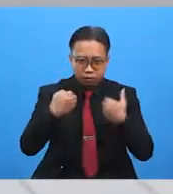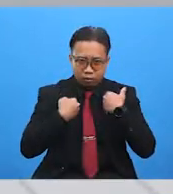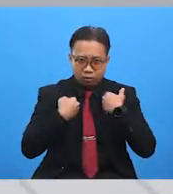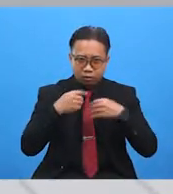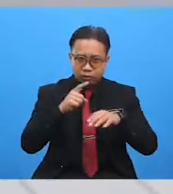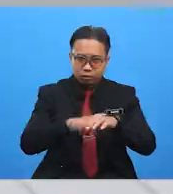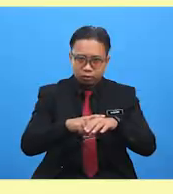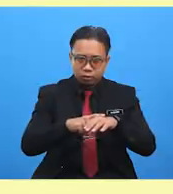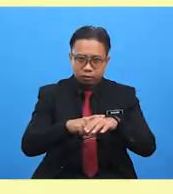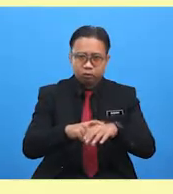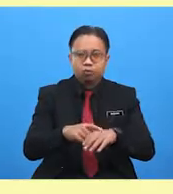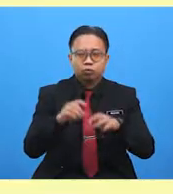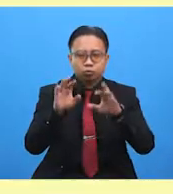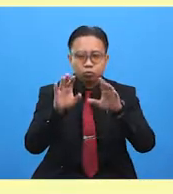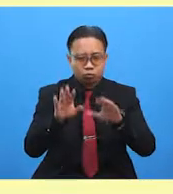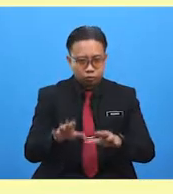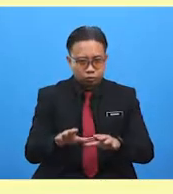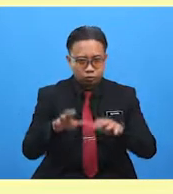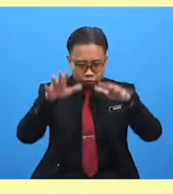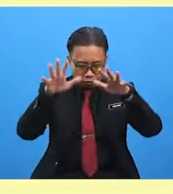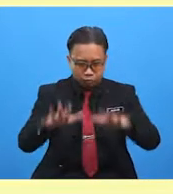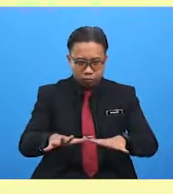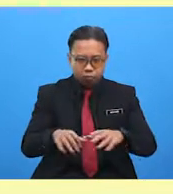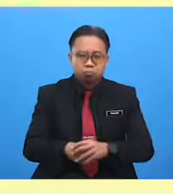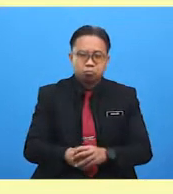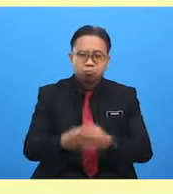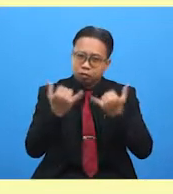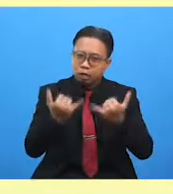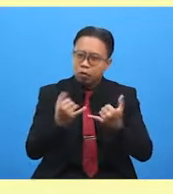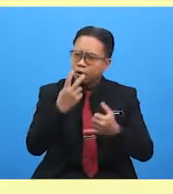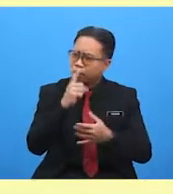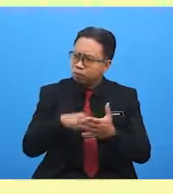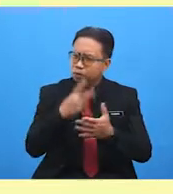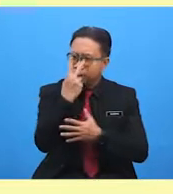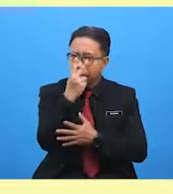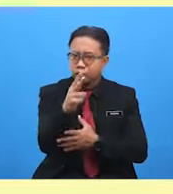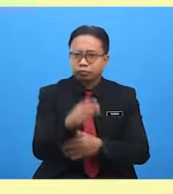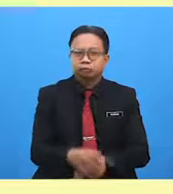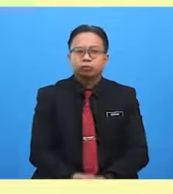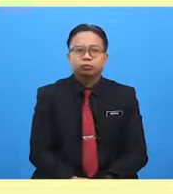comes up. What do you see now? What